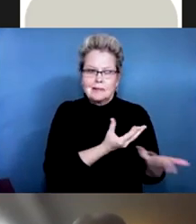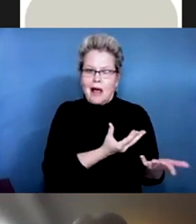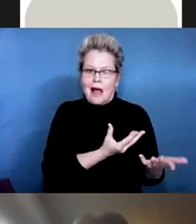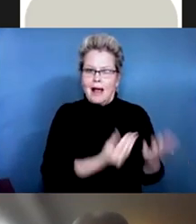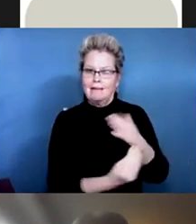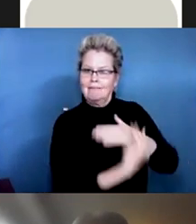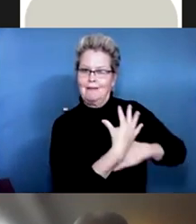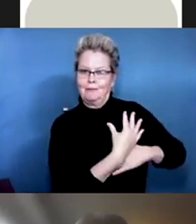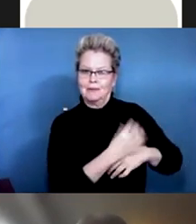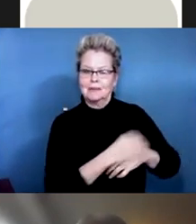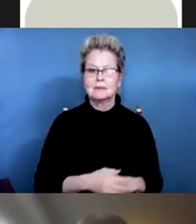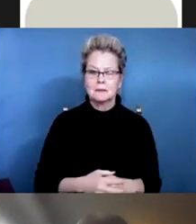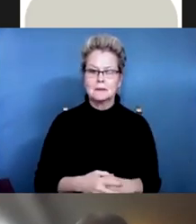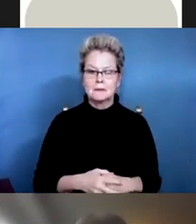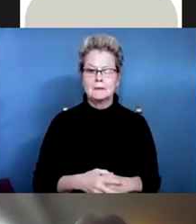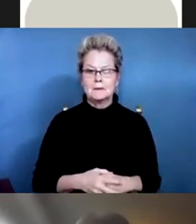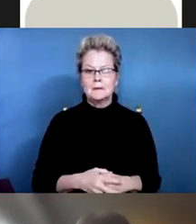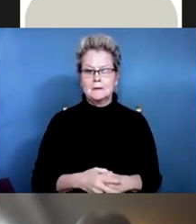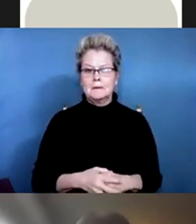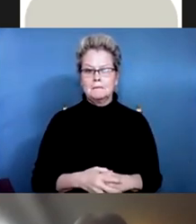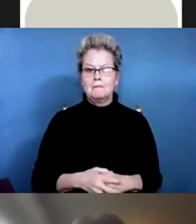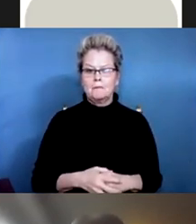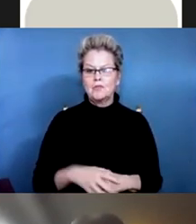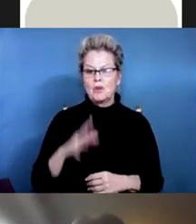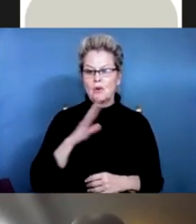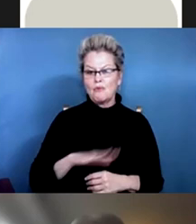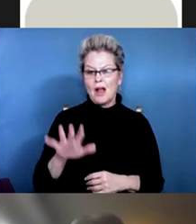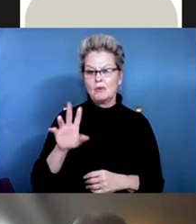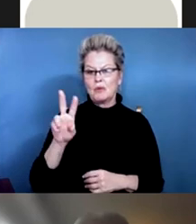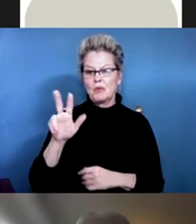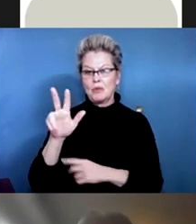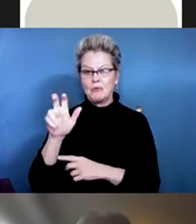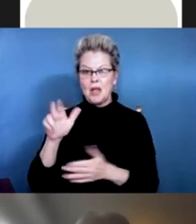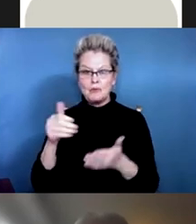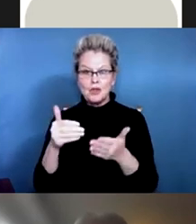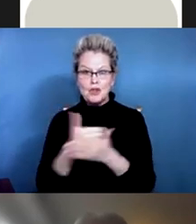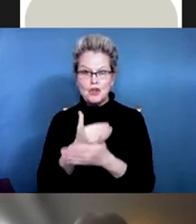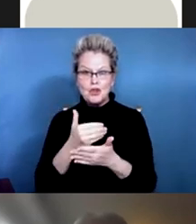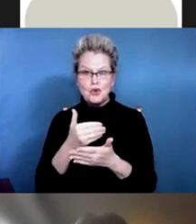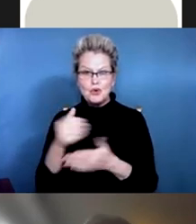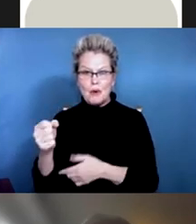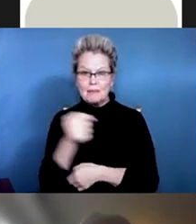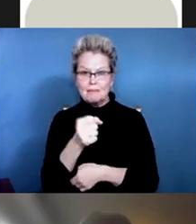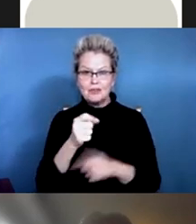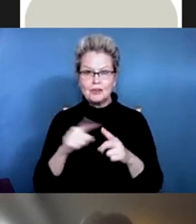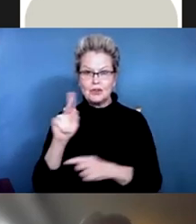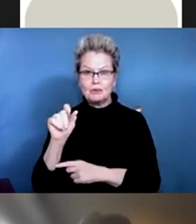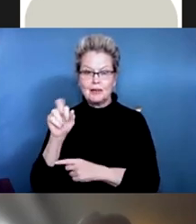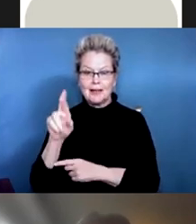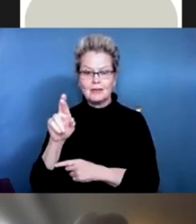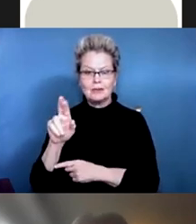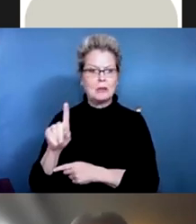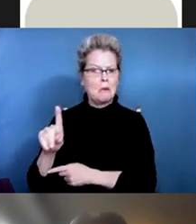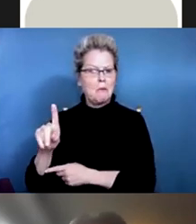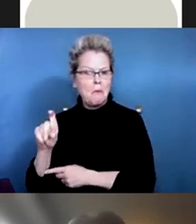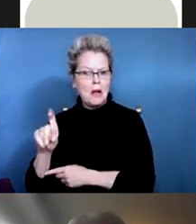each year to Kessler. 100 of those will be traumatic spinal cord injury. And 200 or more could